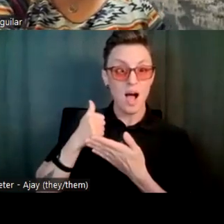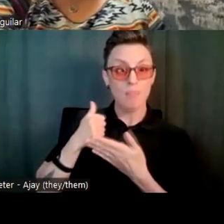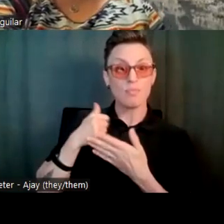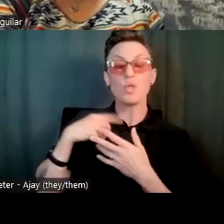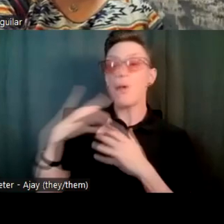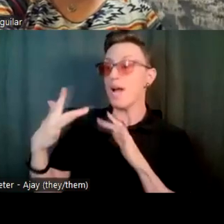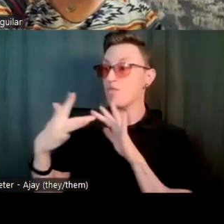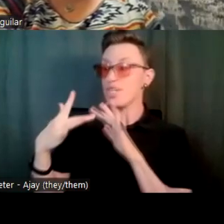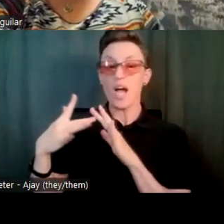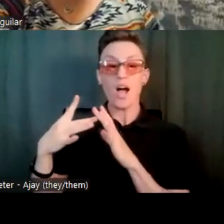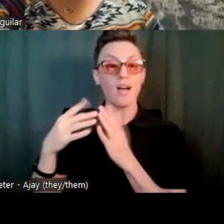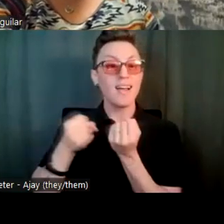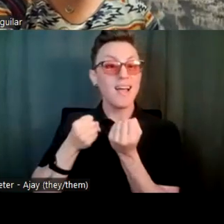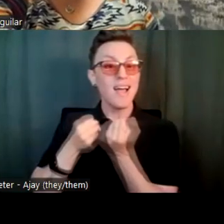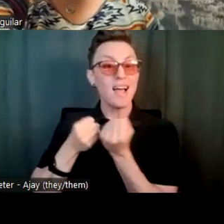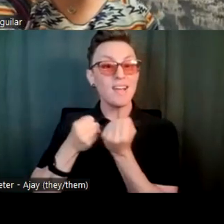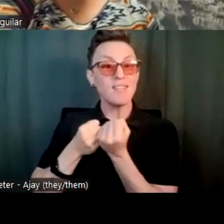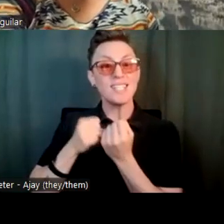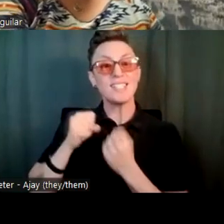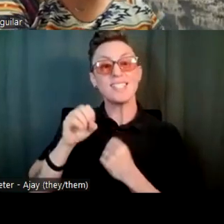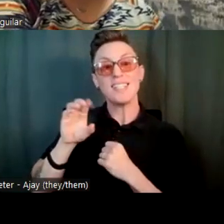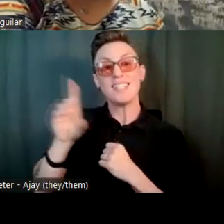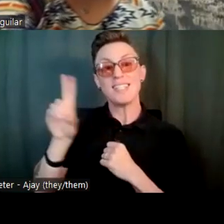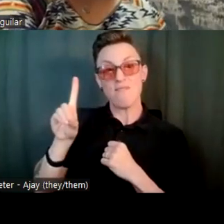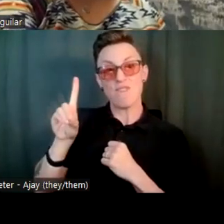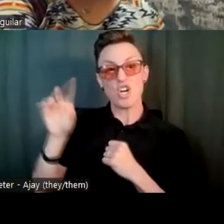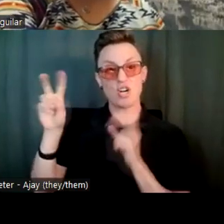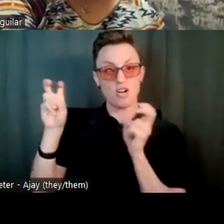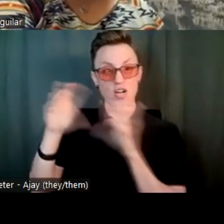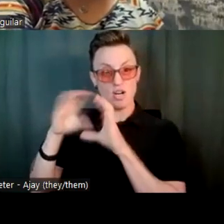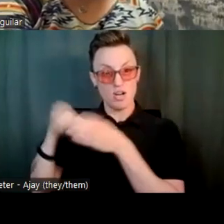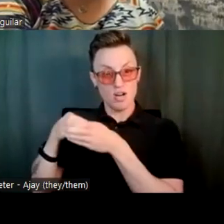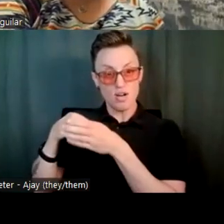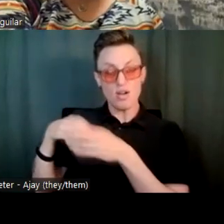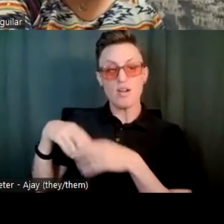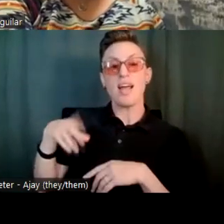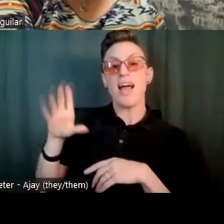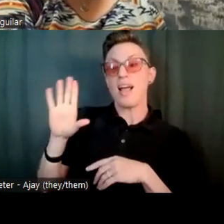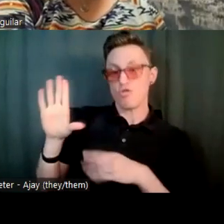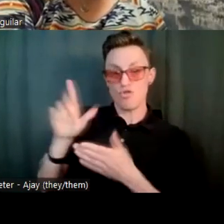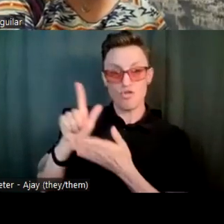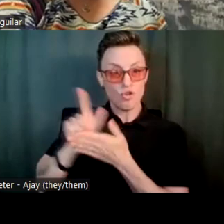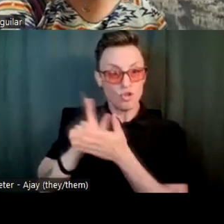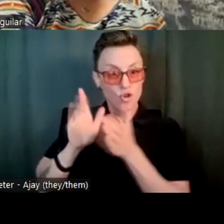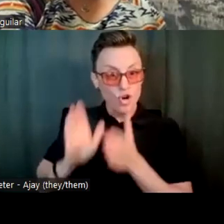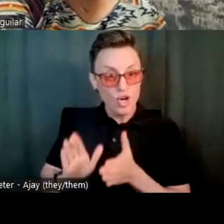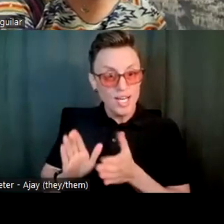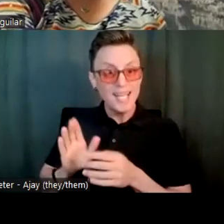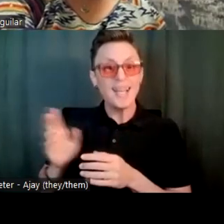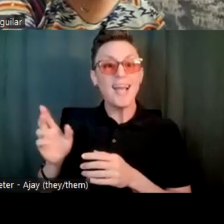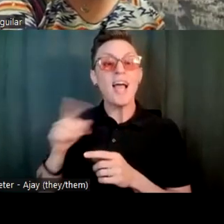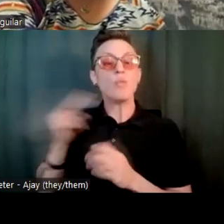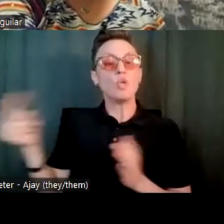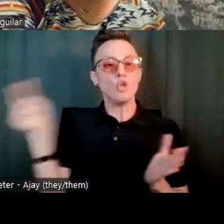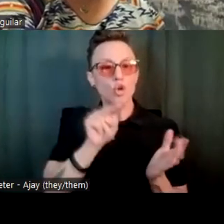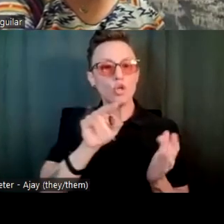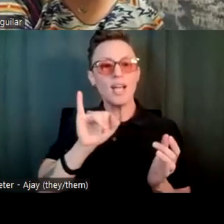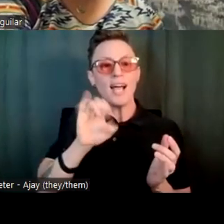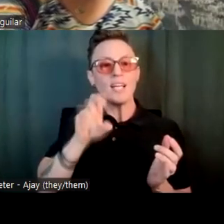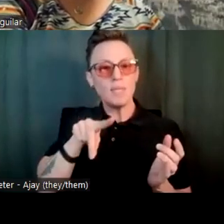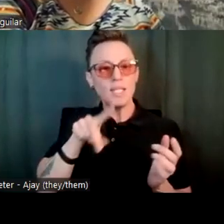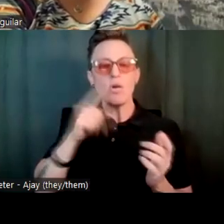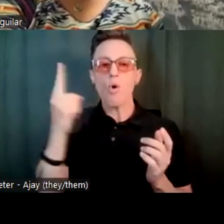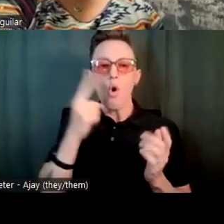Denver and they connected me with their attorney. Her IEP had always said that she needed an inclusive